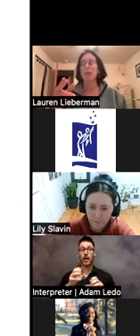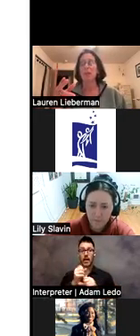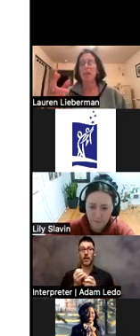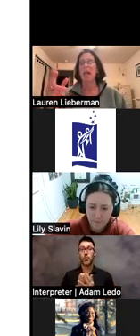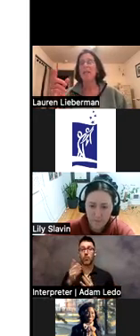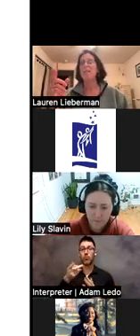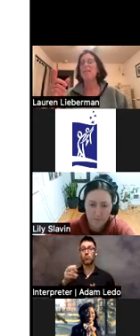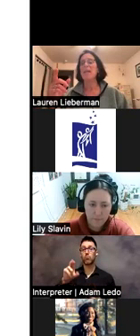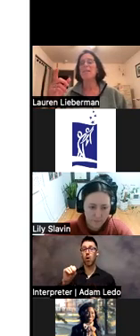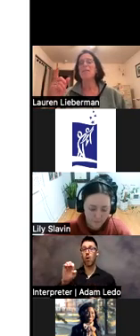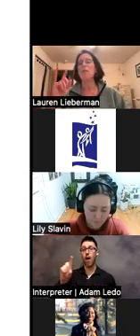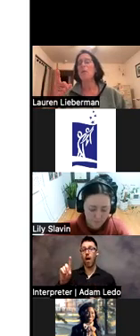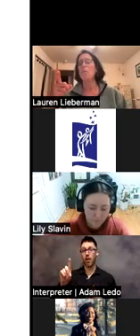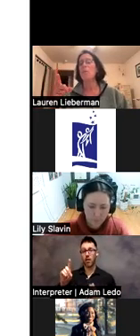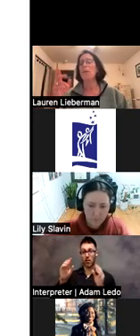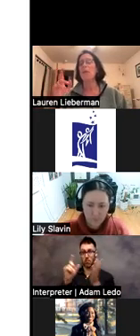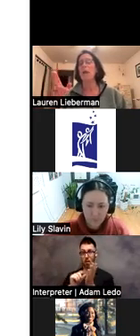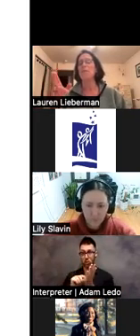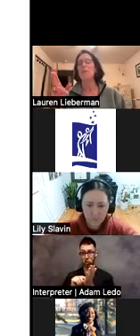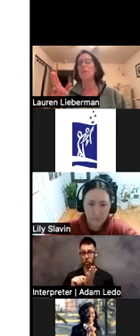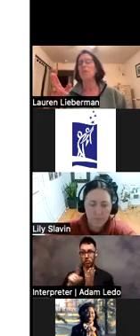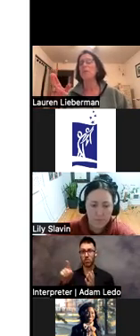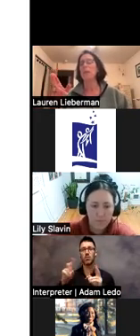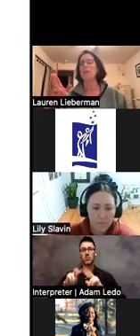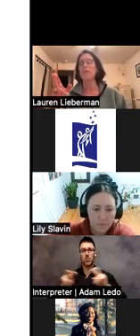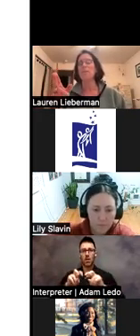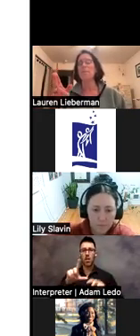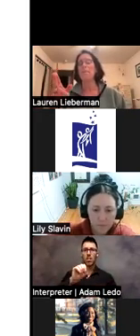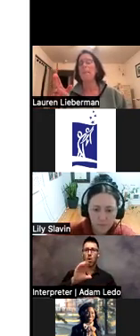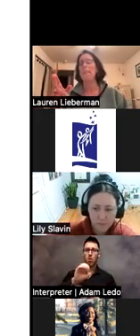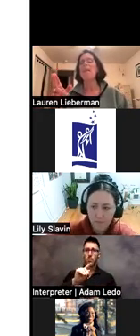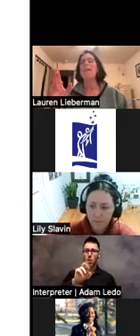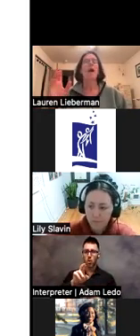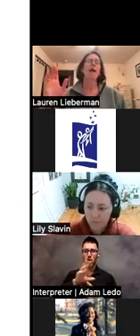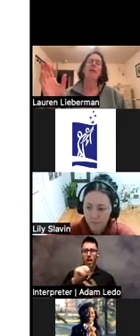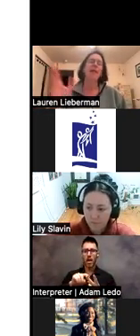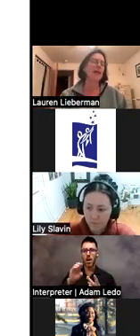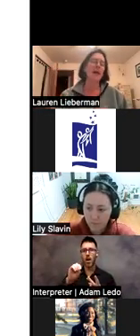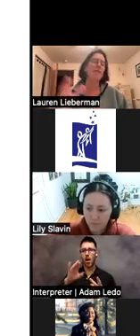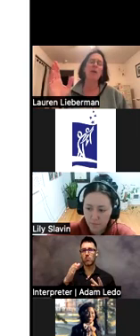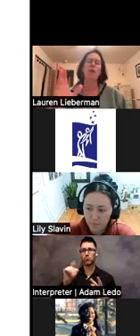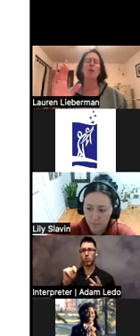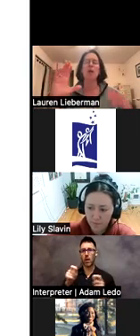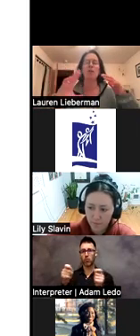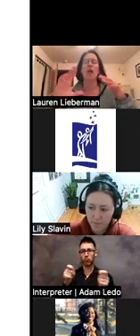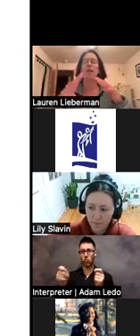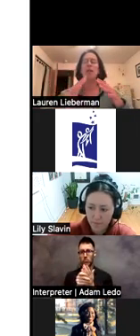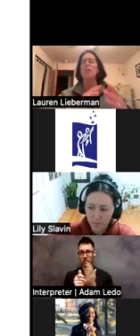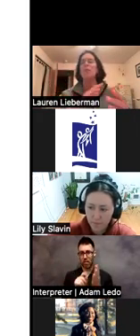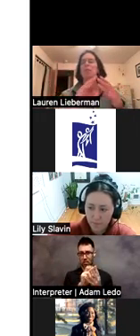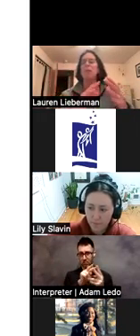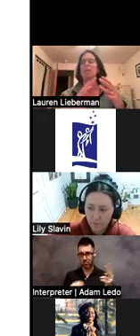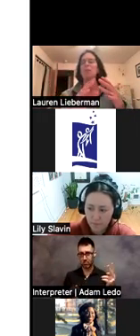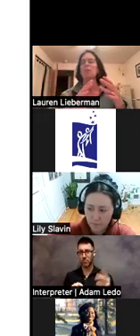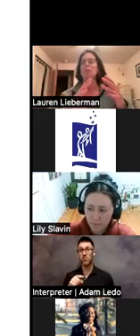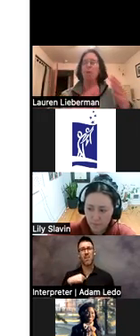and it assesses locomotor and object control skills. And again, I've done whole workshops on how to